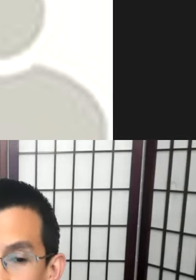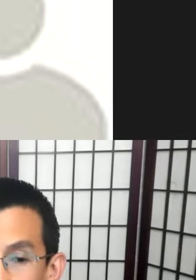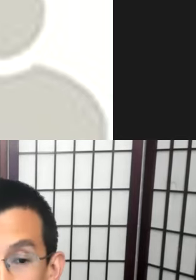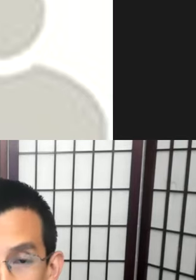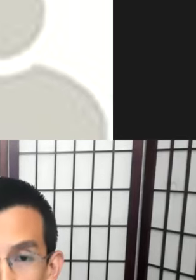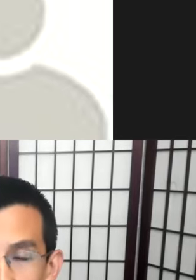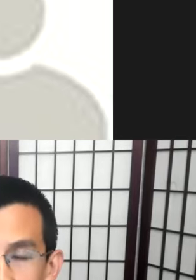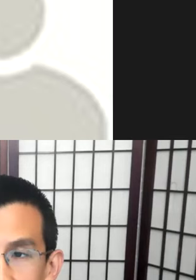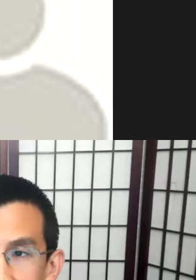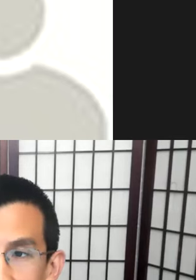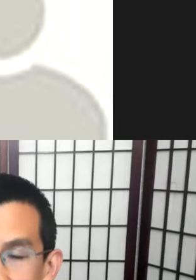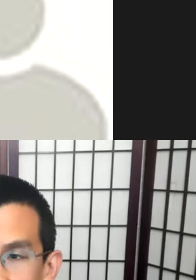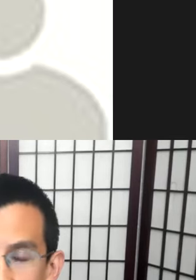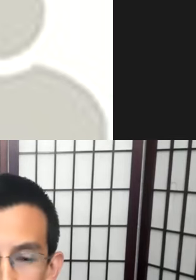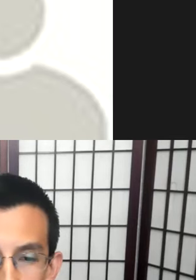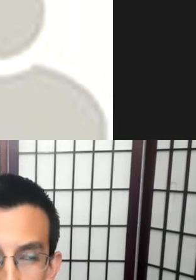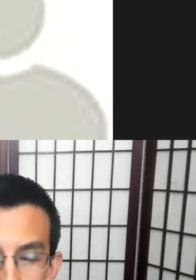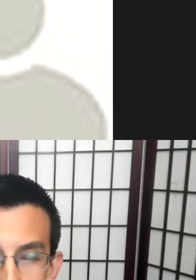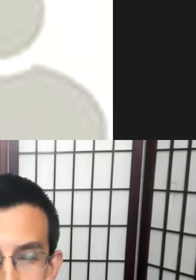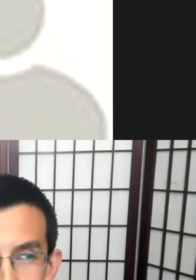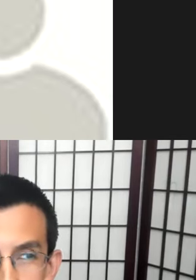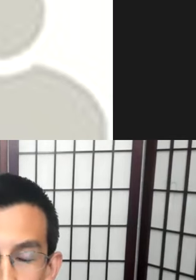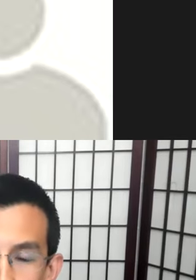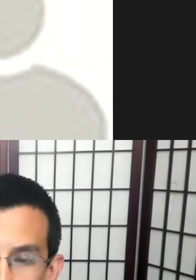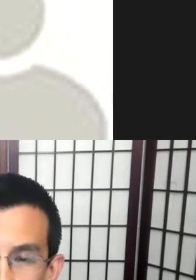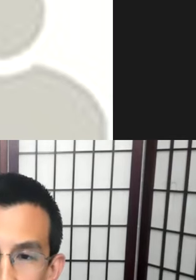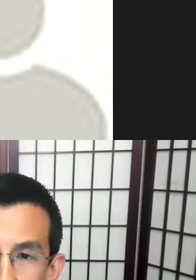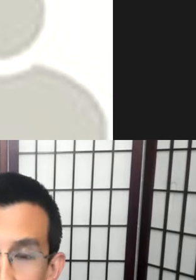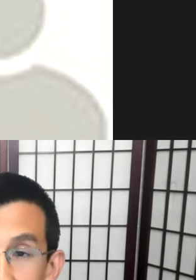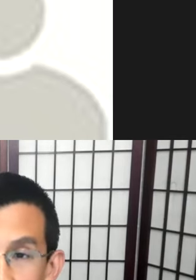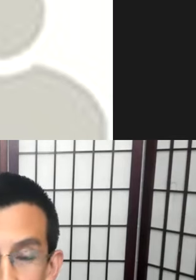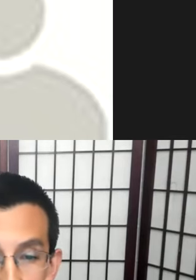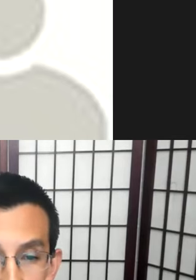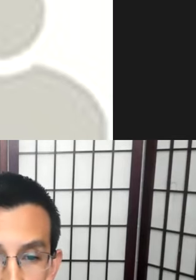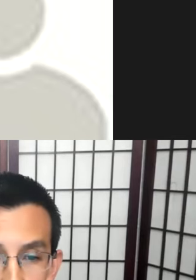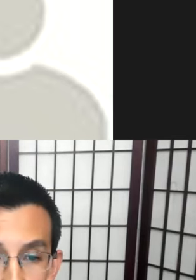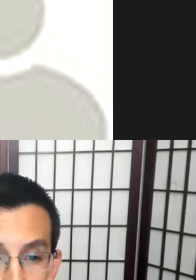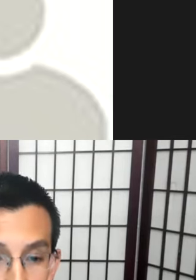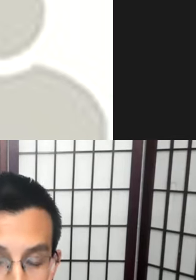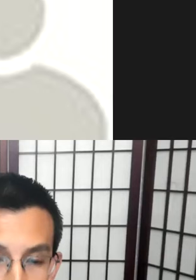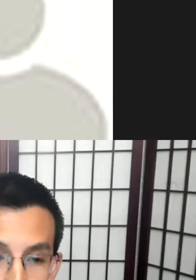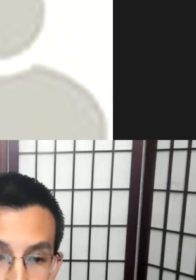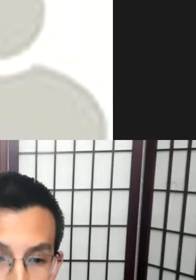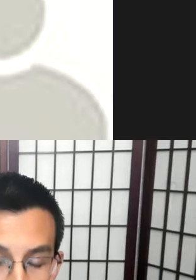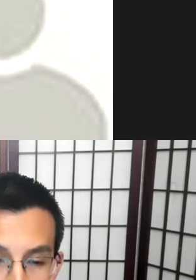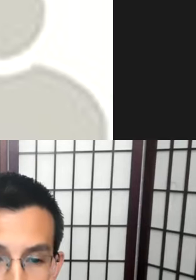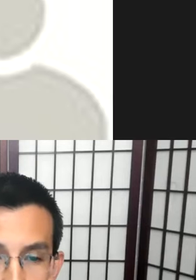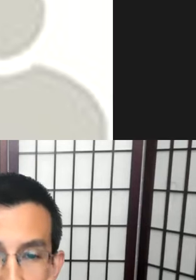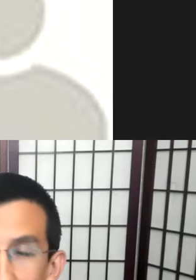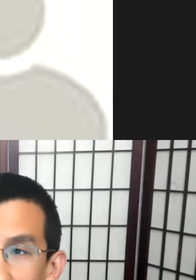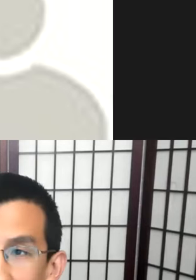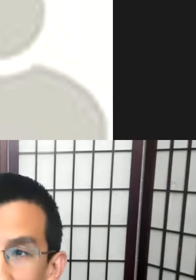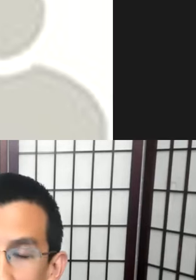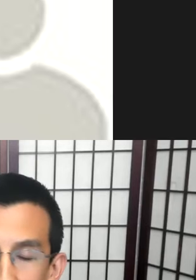You can call upon the protocols that are increasingly being written about within the field of linguistics